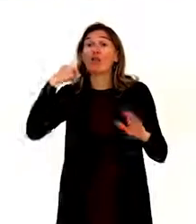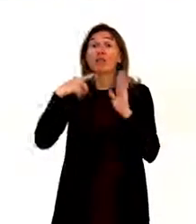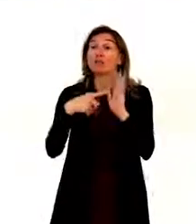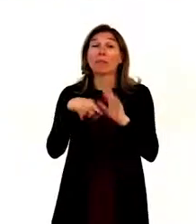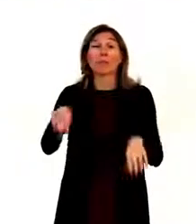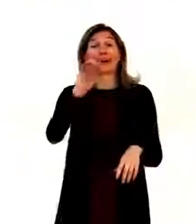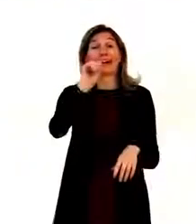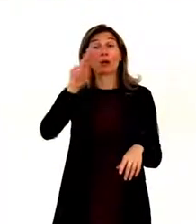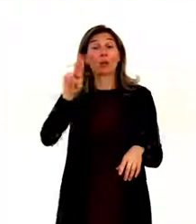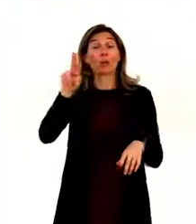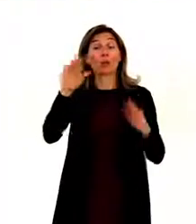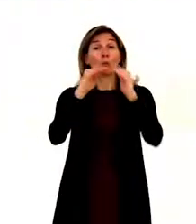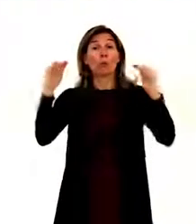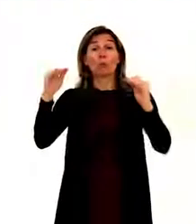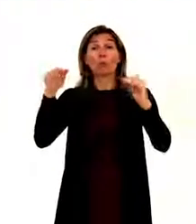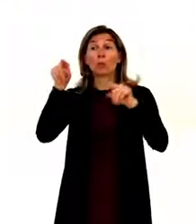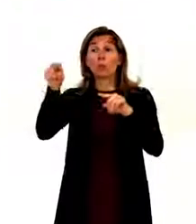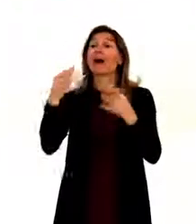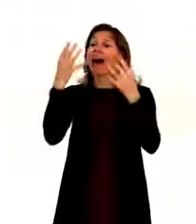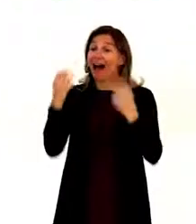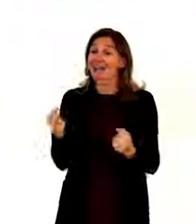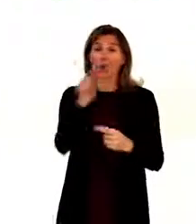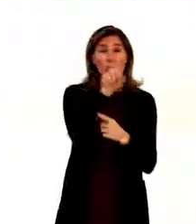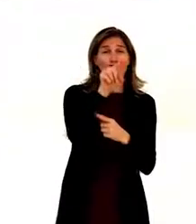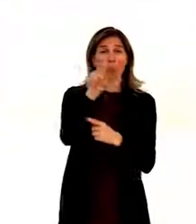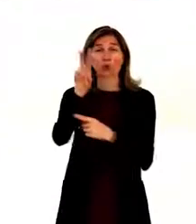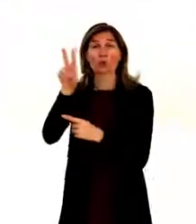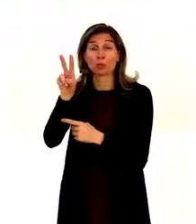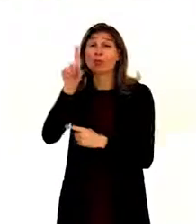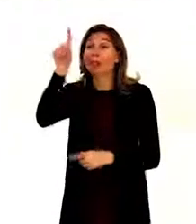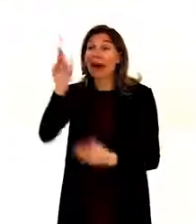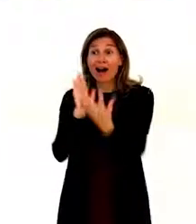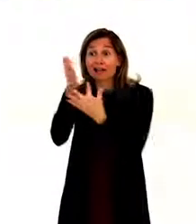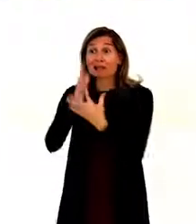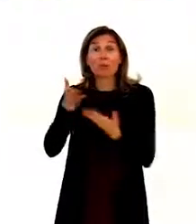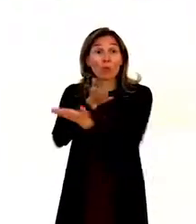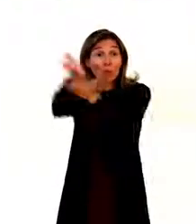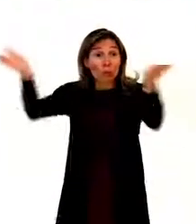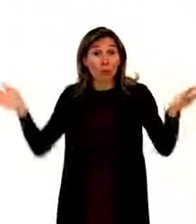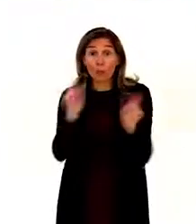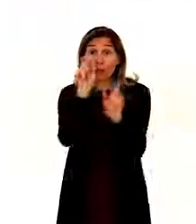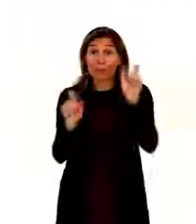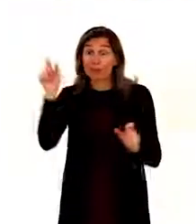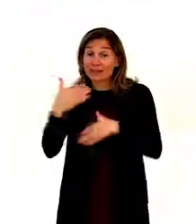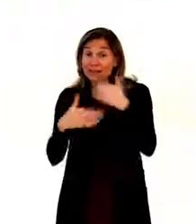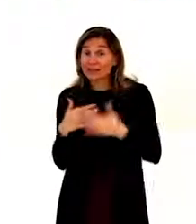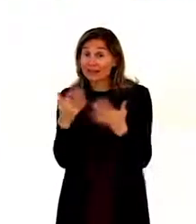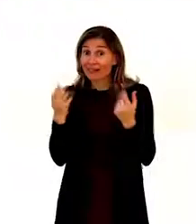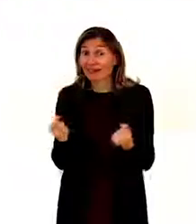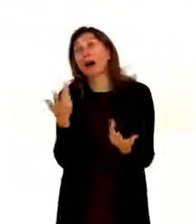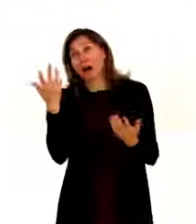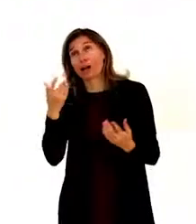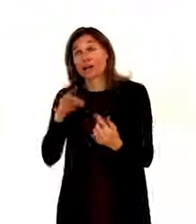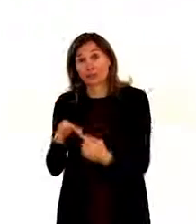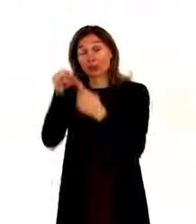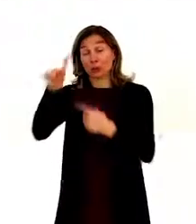Europe, we have Hotline 112. Is it accessible for all persons with disabilities, especially for deaf